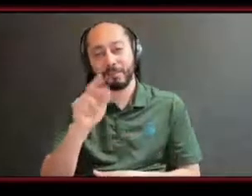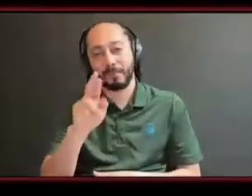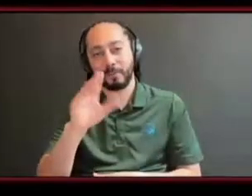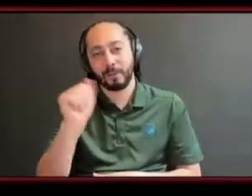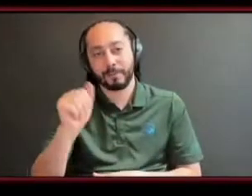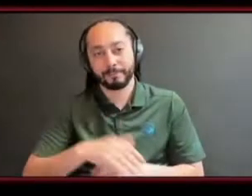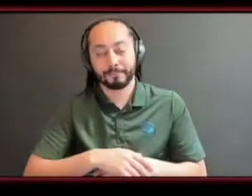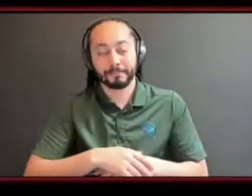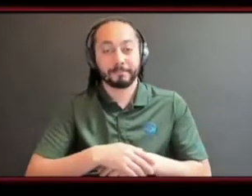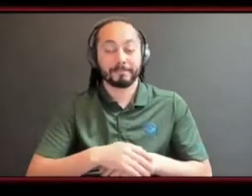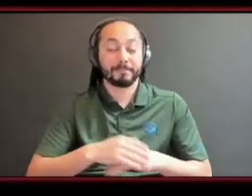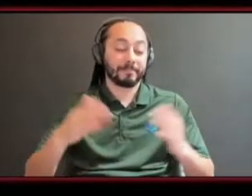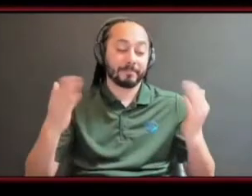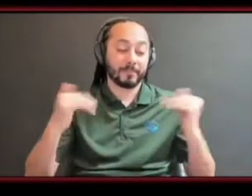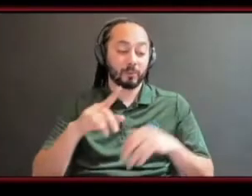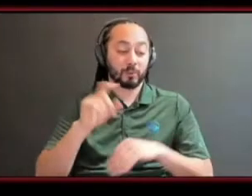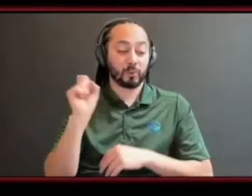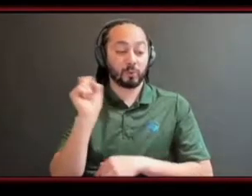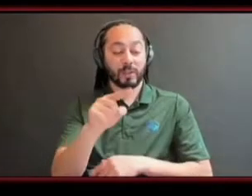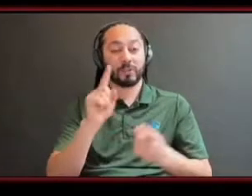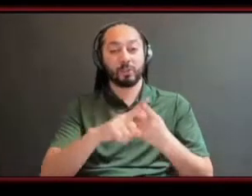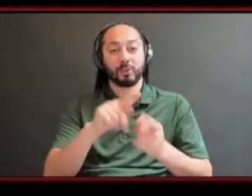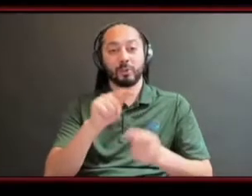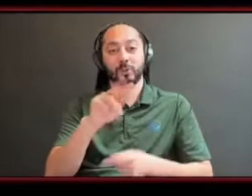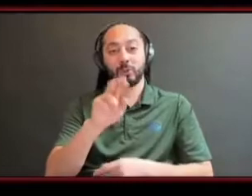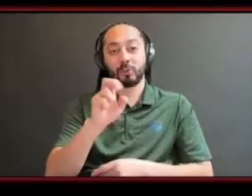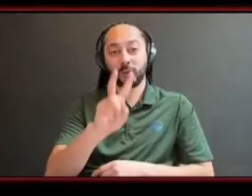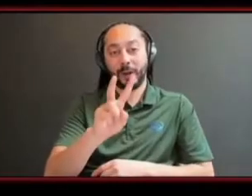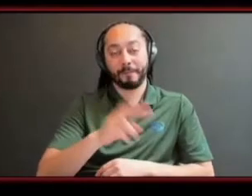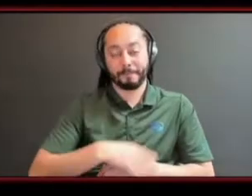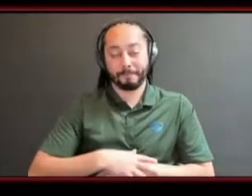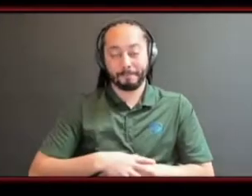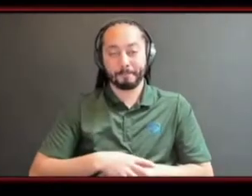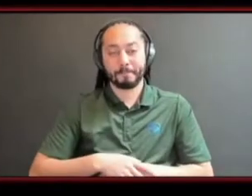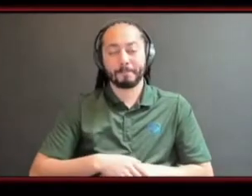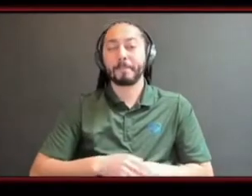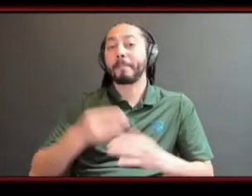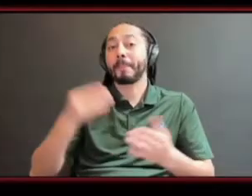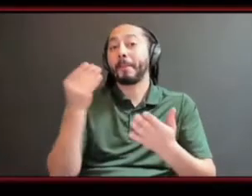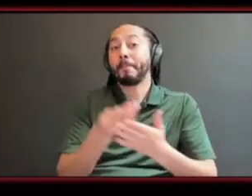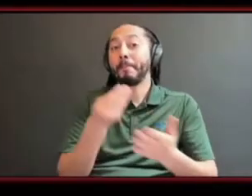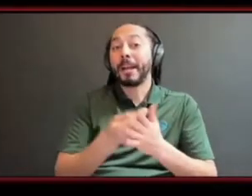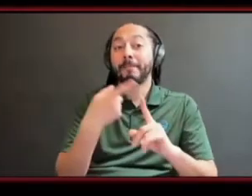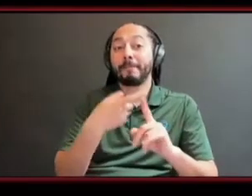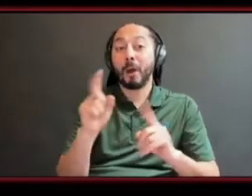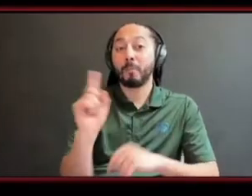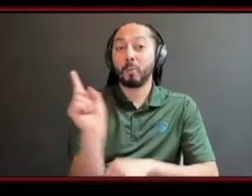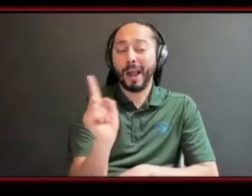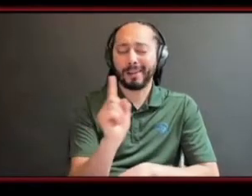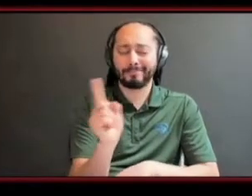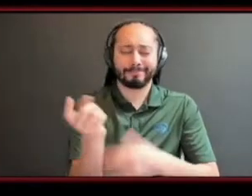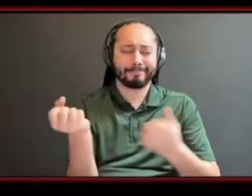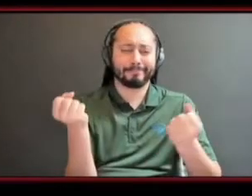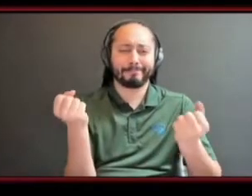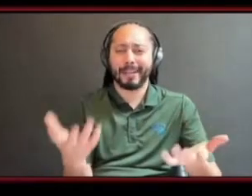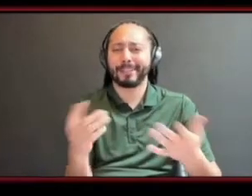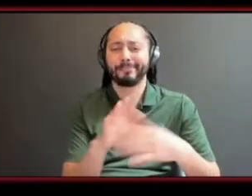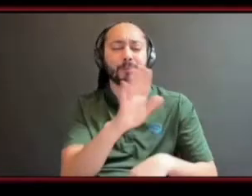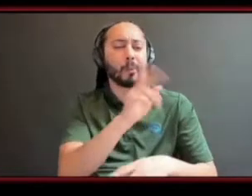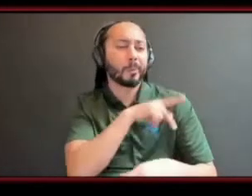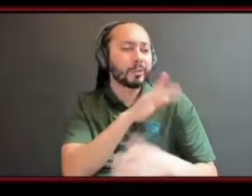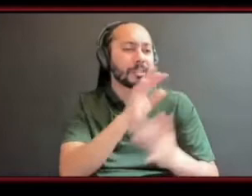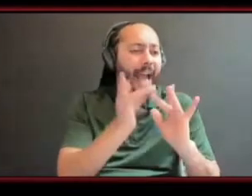brother trevor um funding can come in many ways you know your personal network funding organizations etc